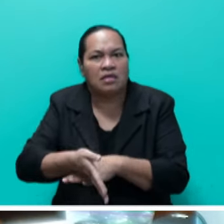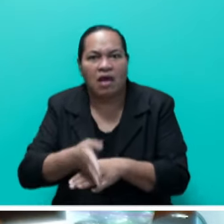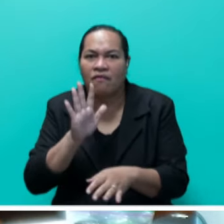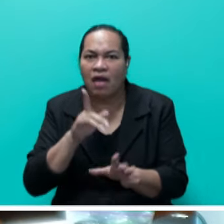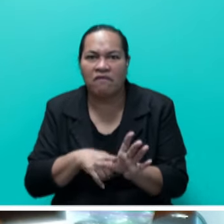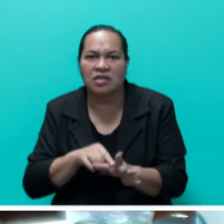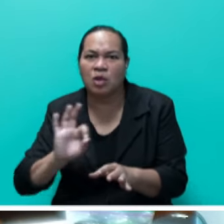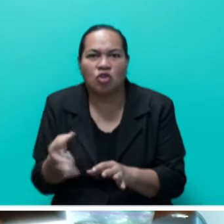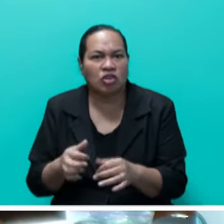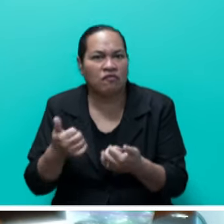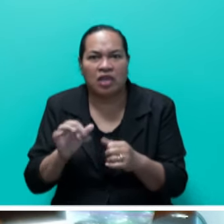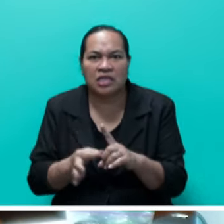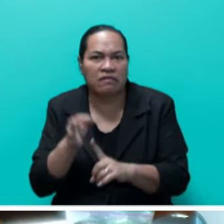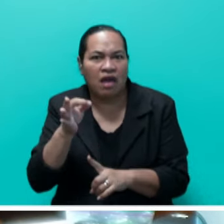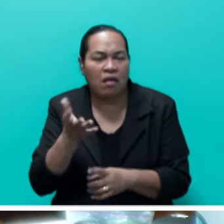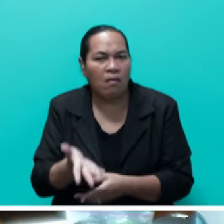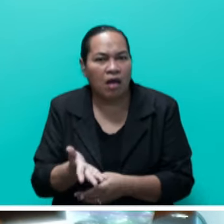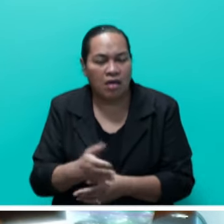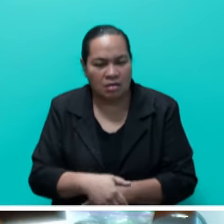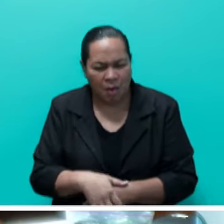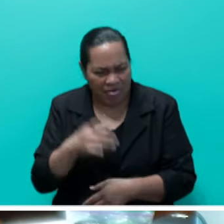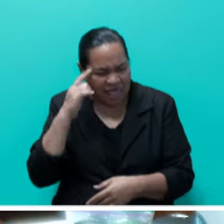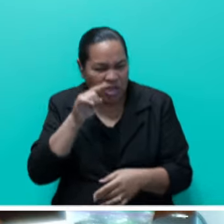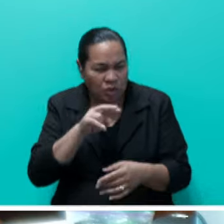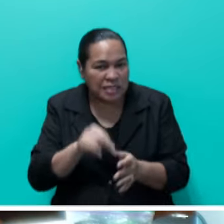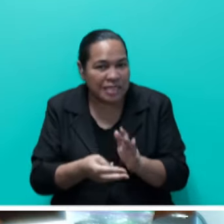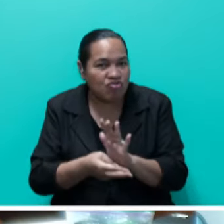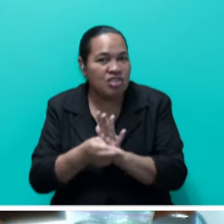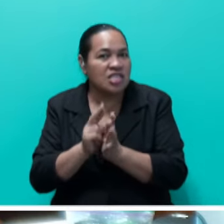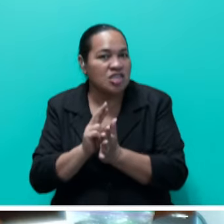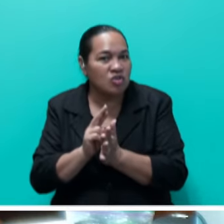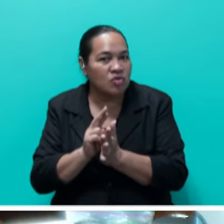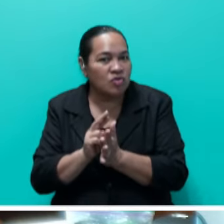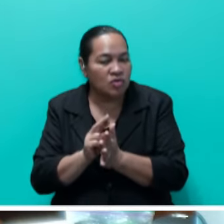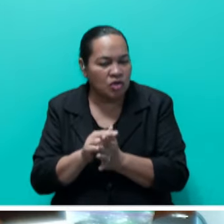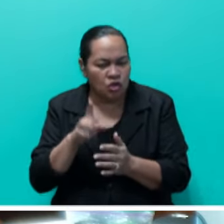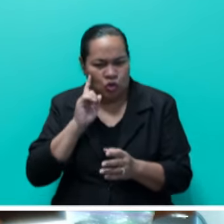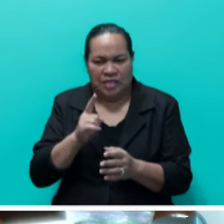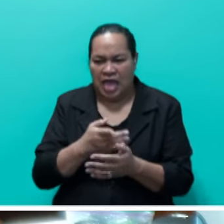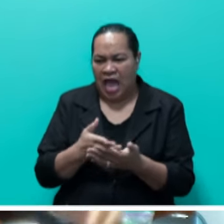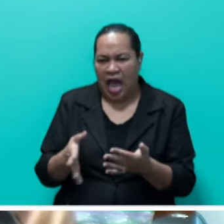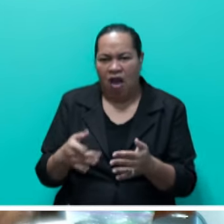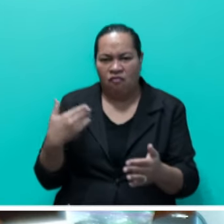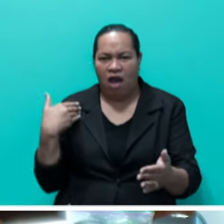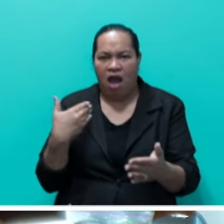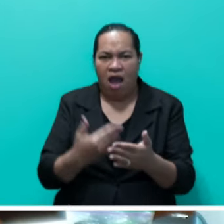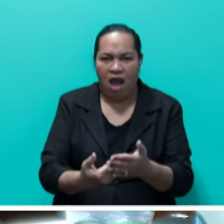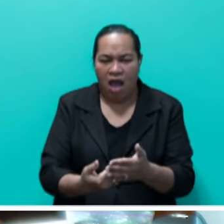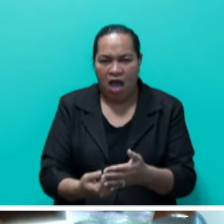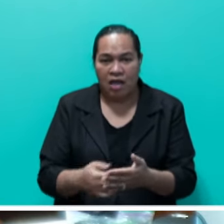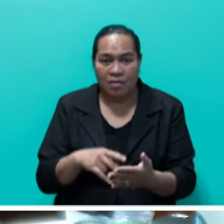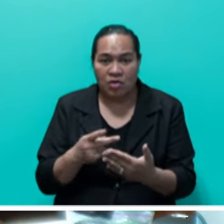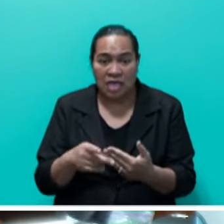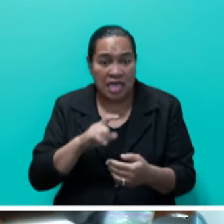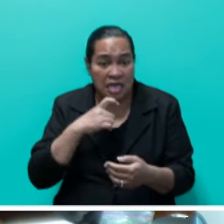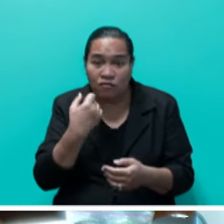is central to determining whether you should renew the development lease is to see how far the work has progressed. If no